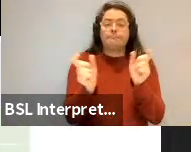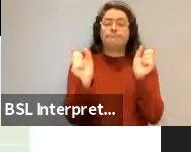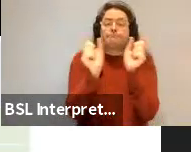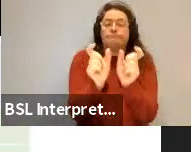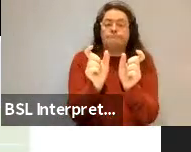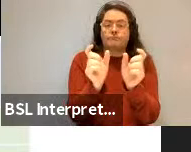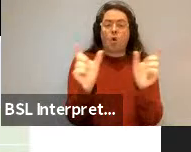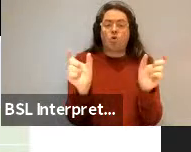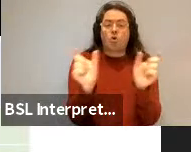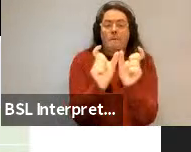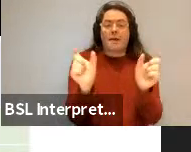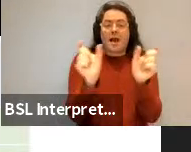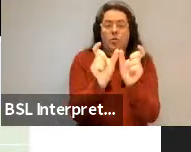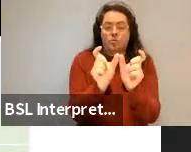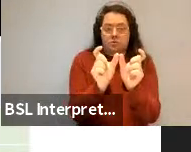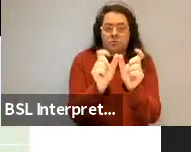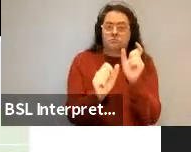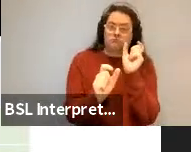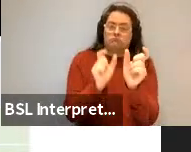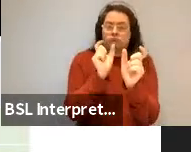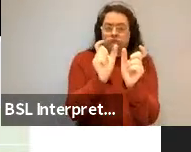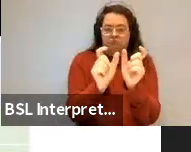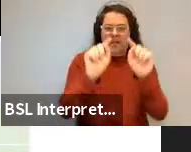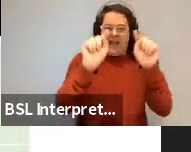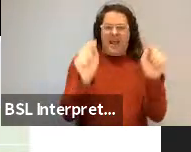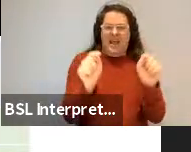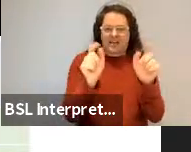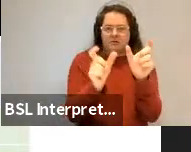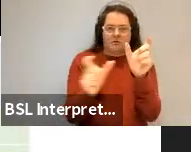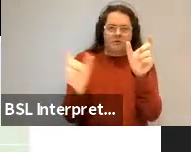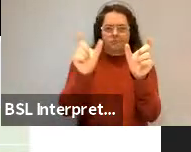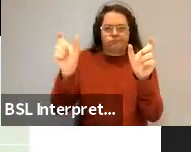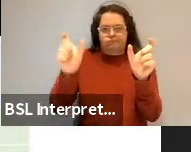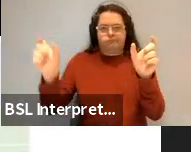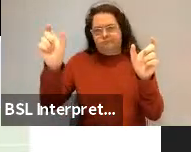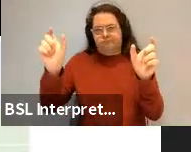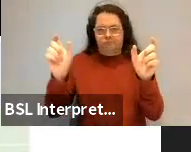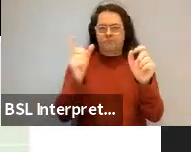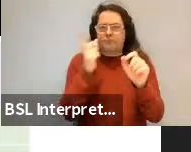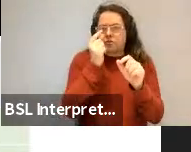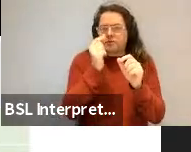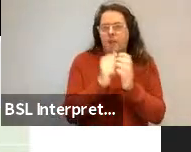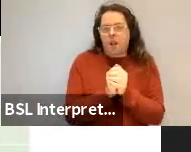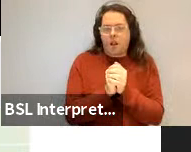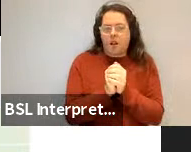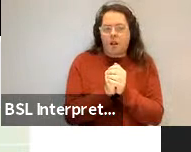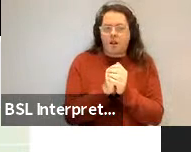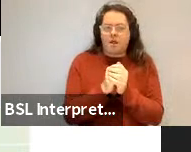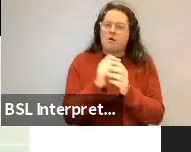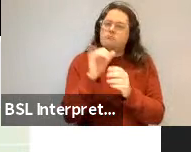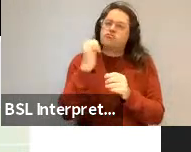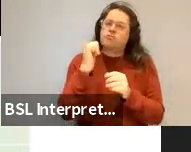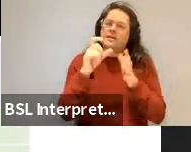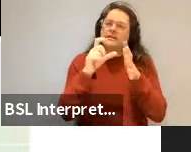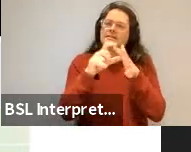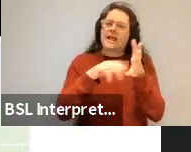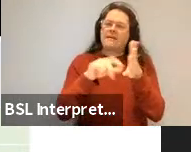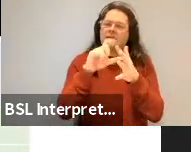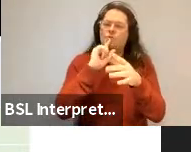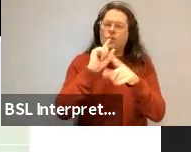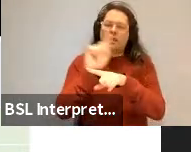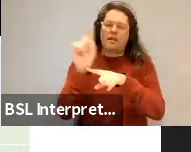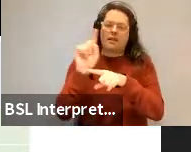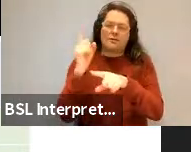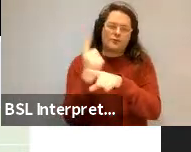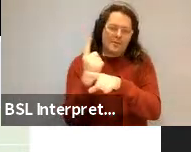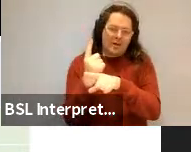This allows recursive, recursiveness. So probably David will talk about this. But